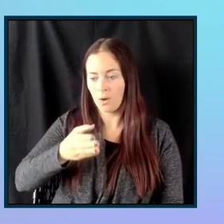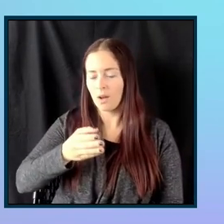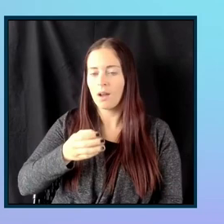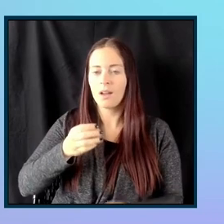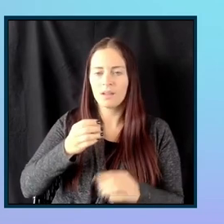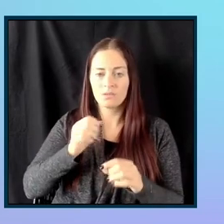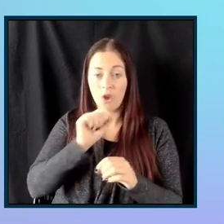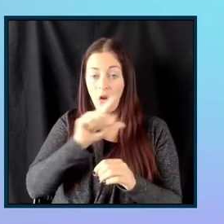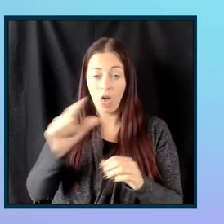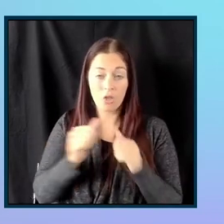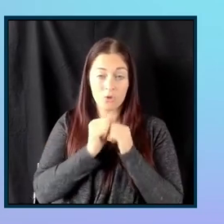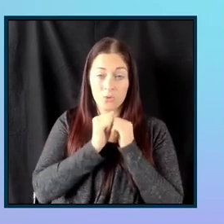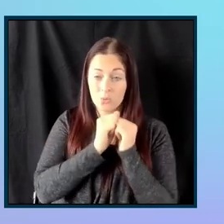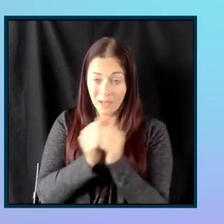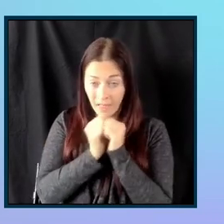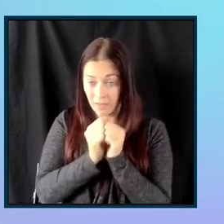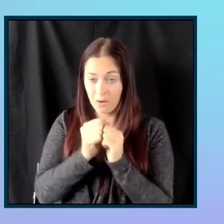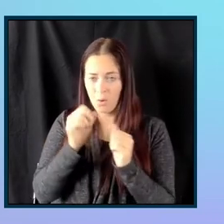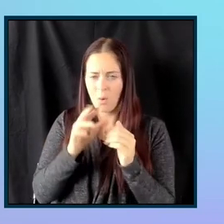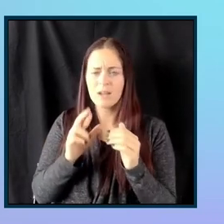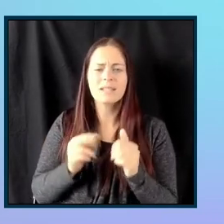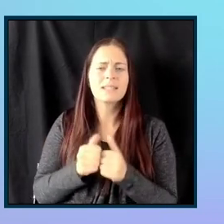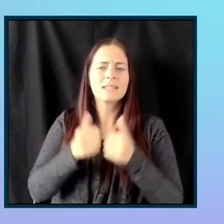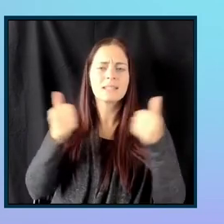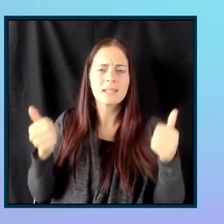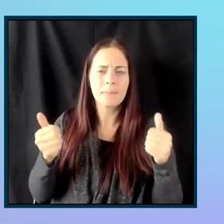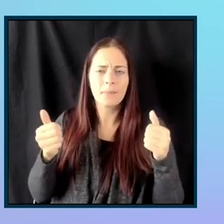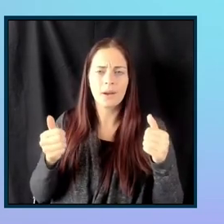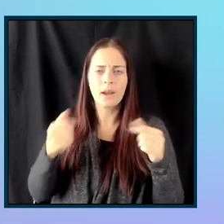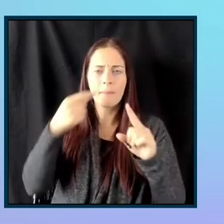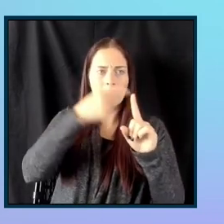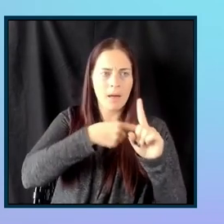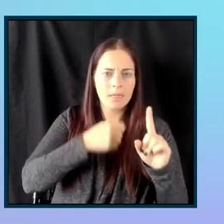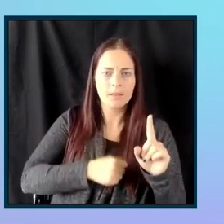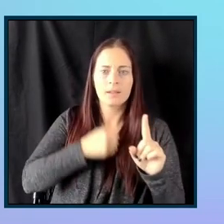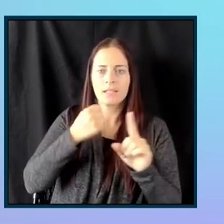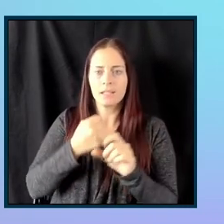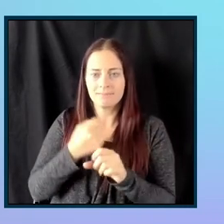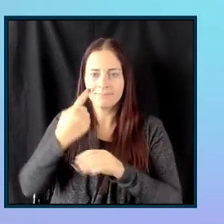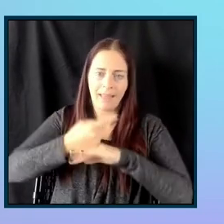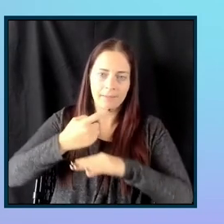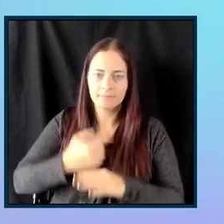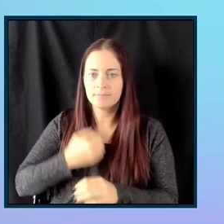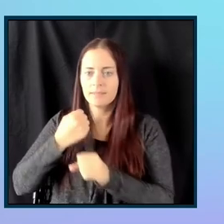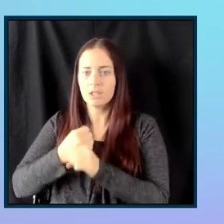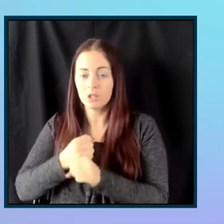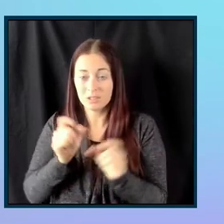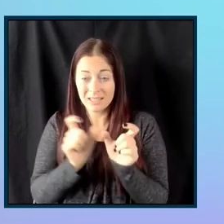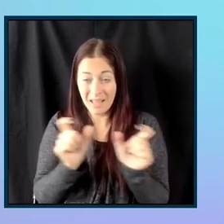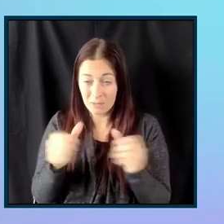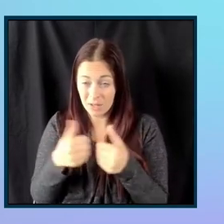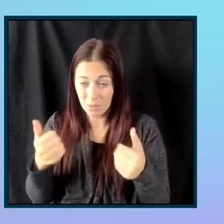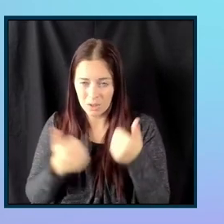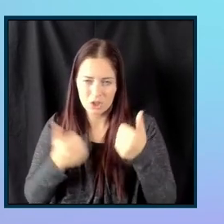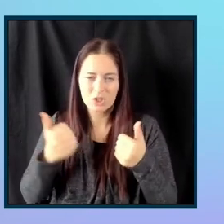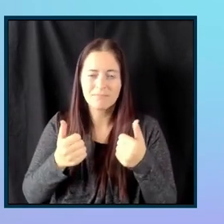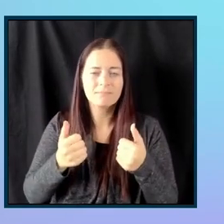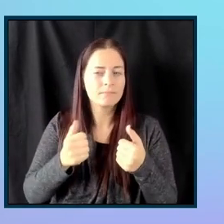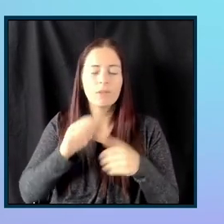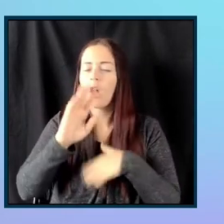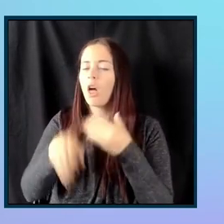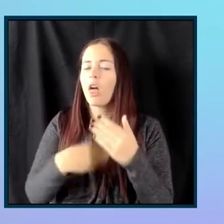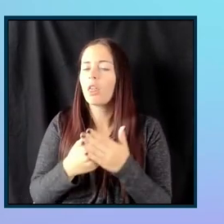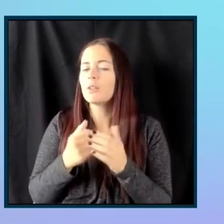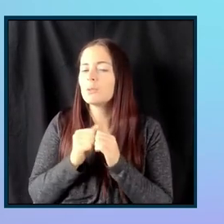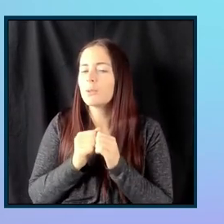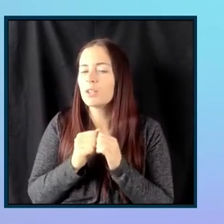fields for month, date, and year? Definitely one input field. And dates can get really tricky because what